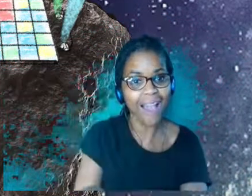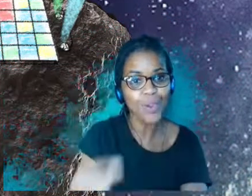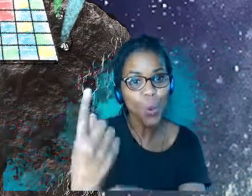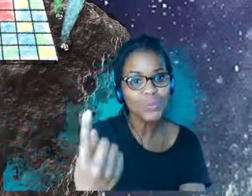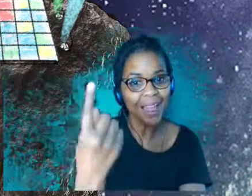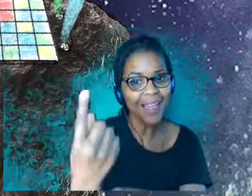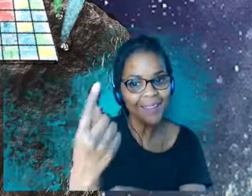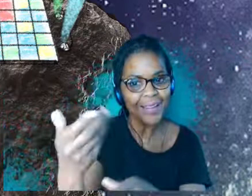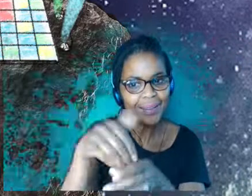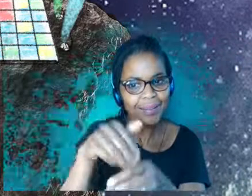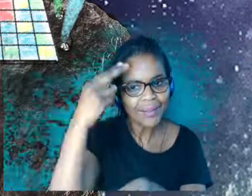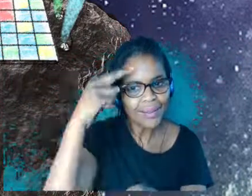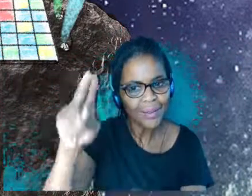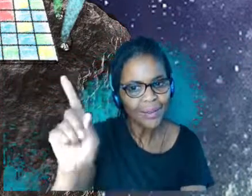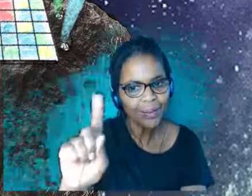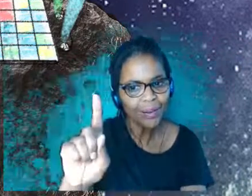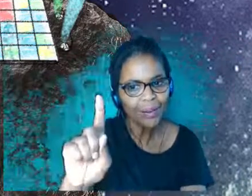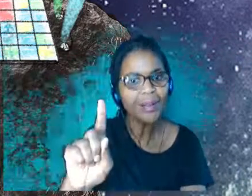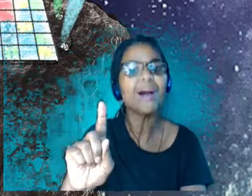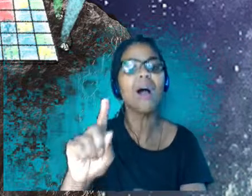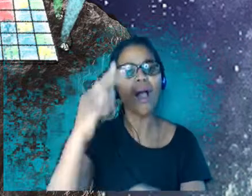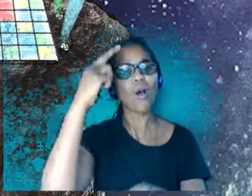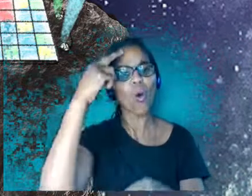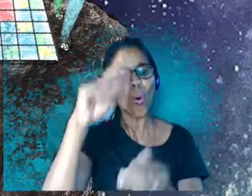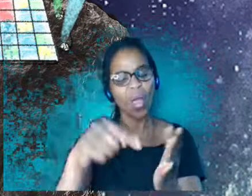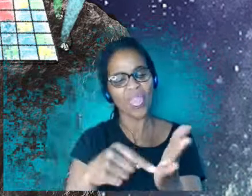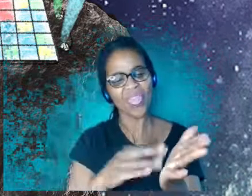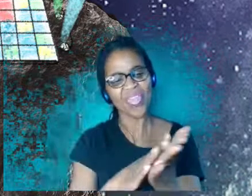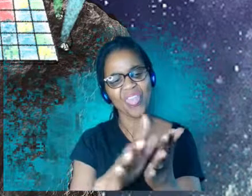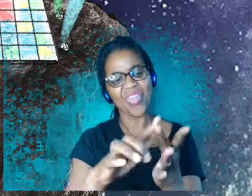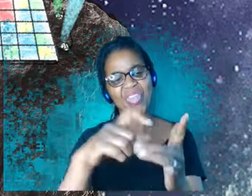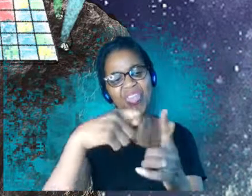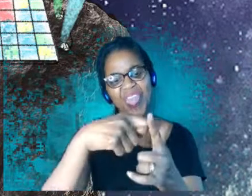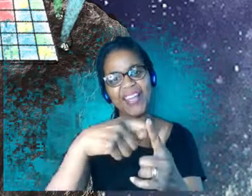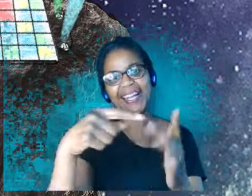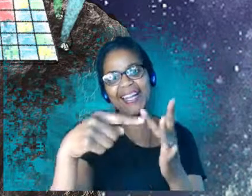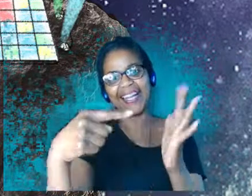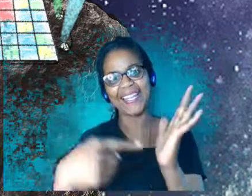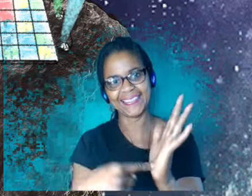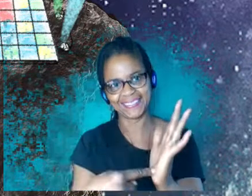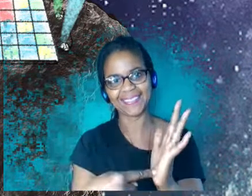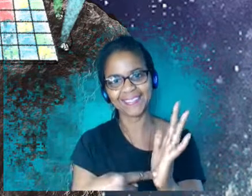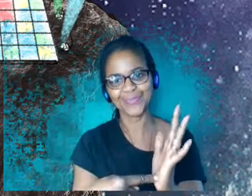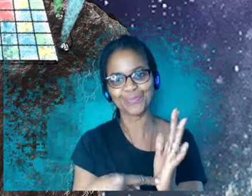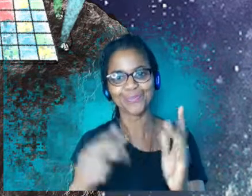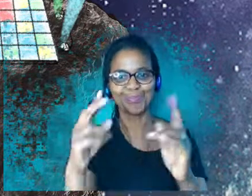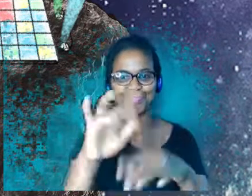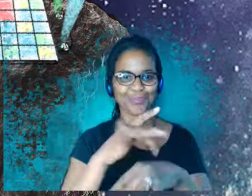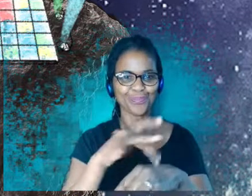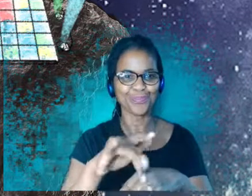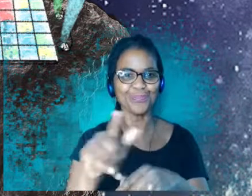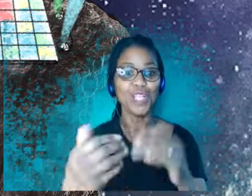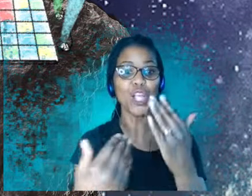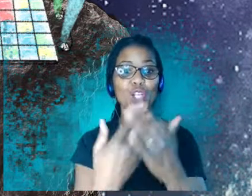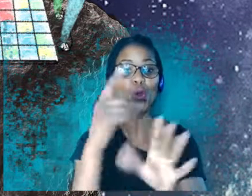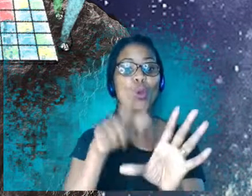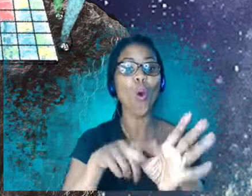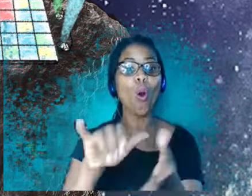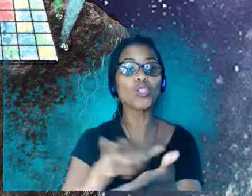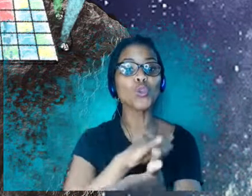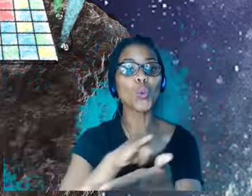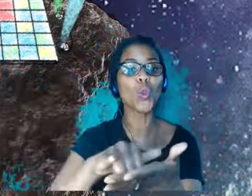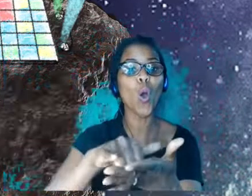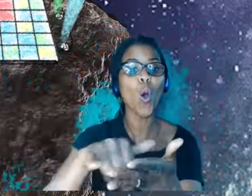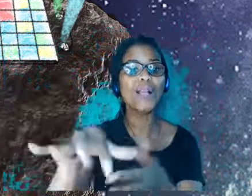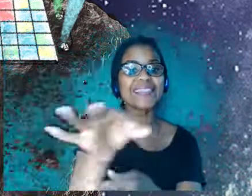It was called Thicket. Thicket. Yeah. A New York City and Philadelphia